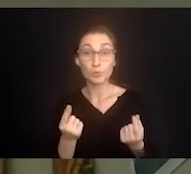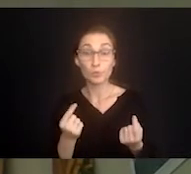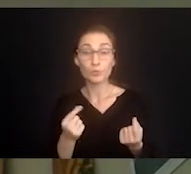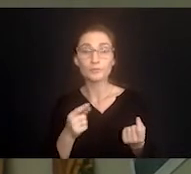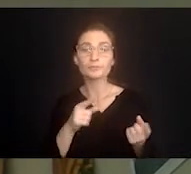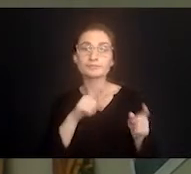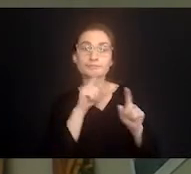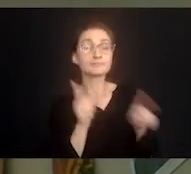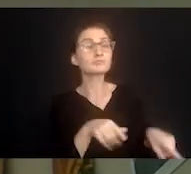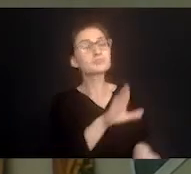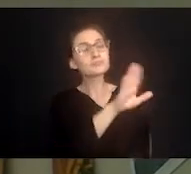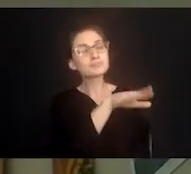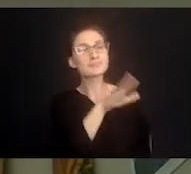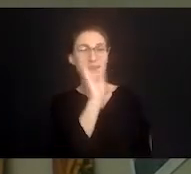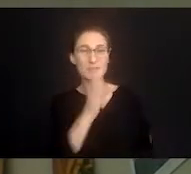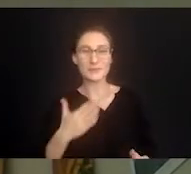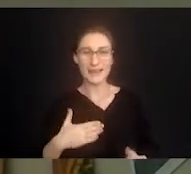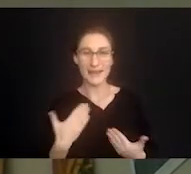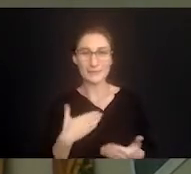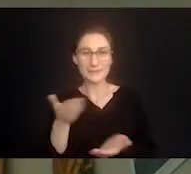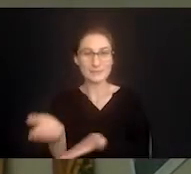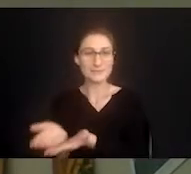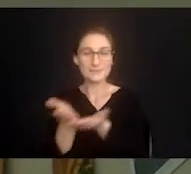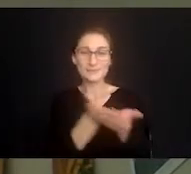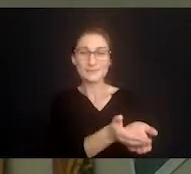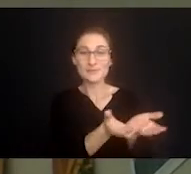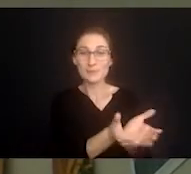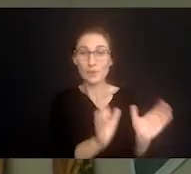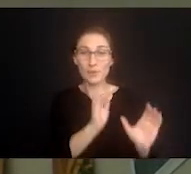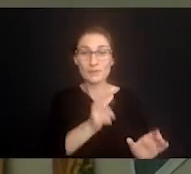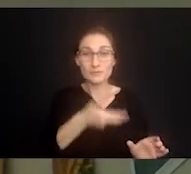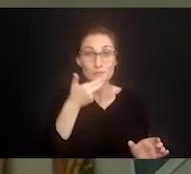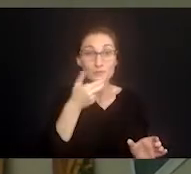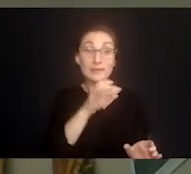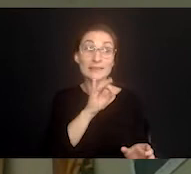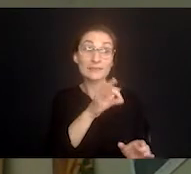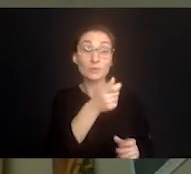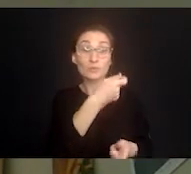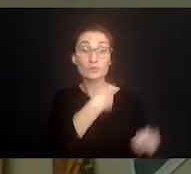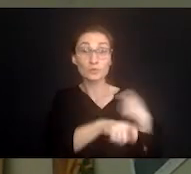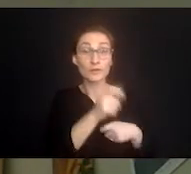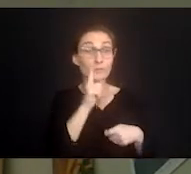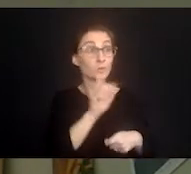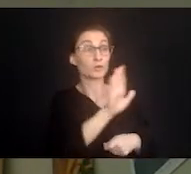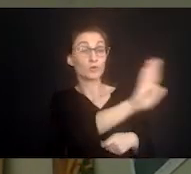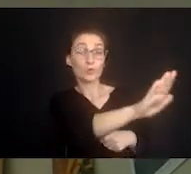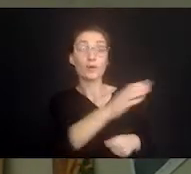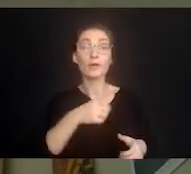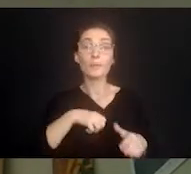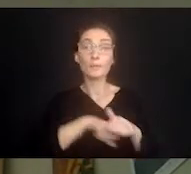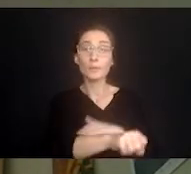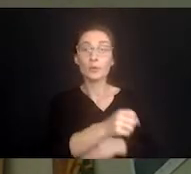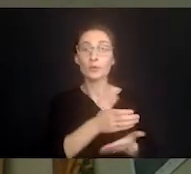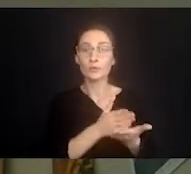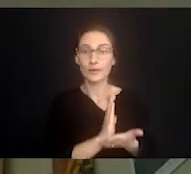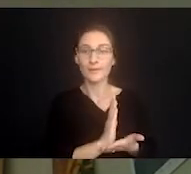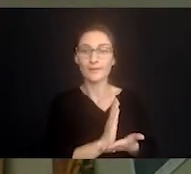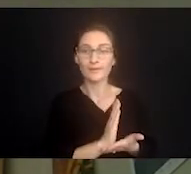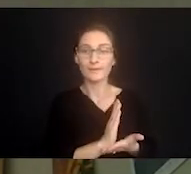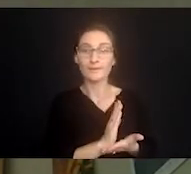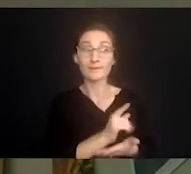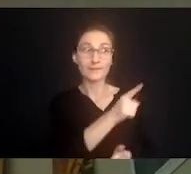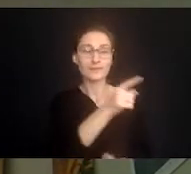response to his brother was that he would be glad to give him a bowl of stew if he would trade it for Esau's birthright.